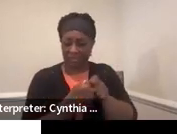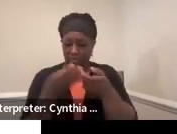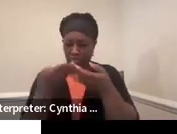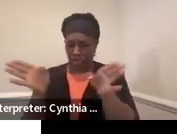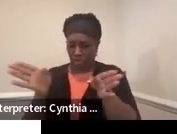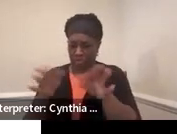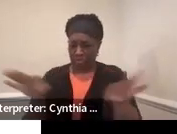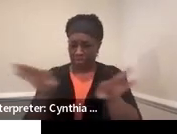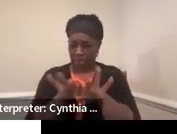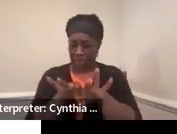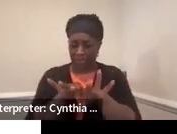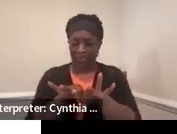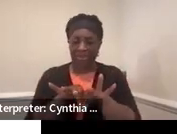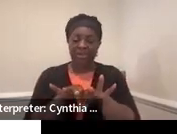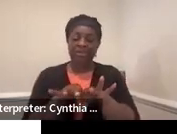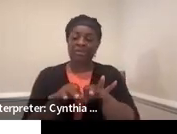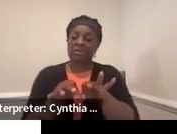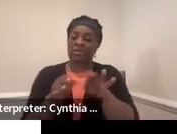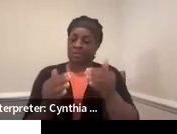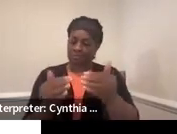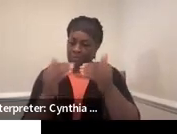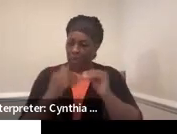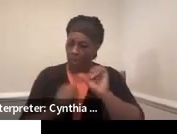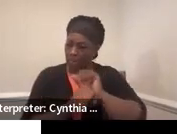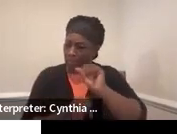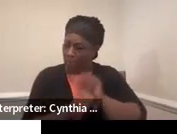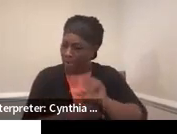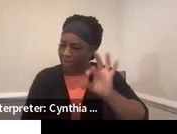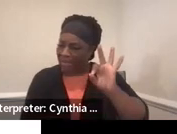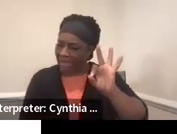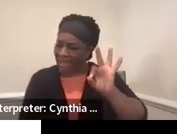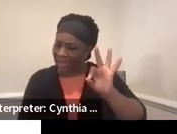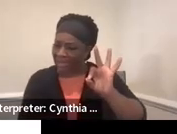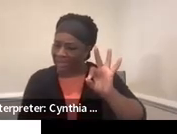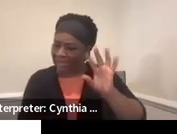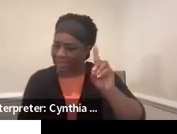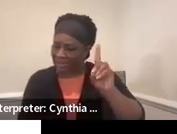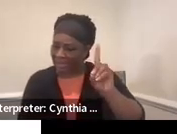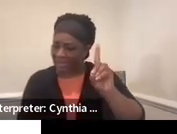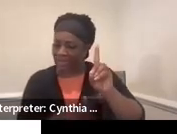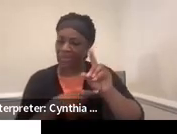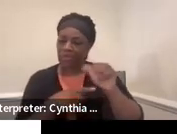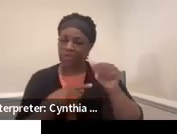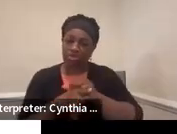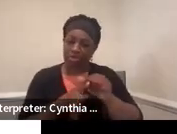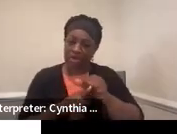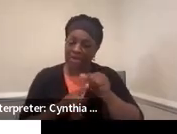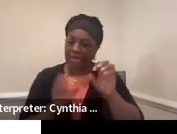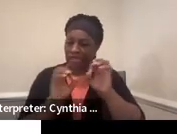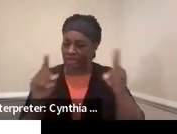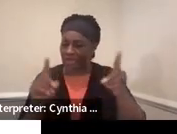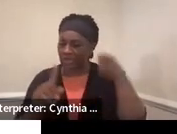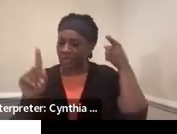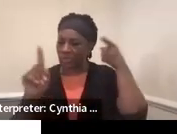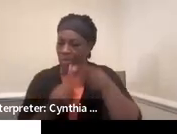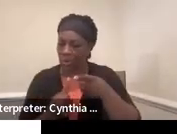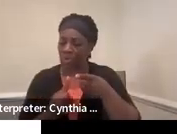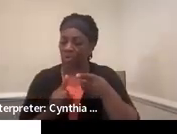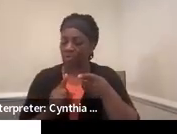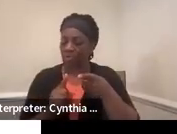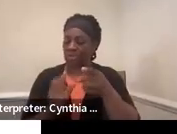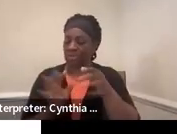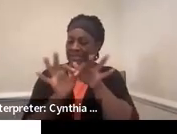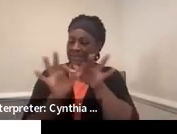So what do we do about employment in 9G? We take the education and training goals and we make a statement about employment.